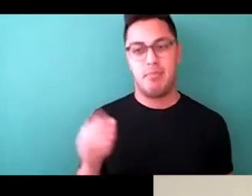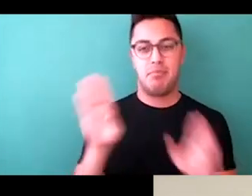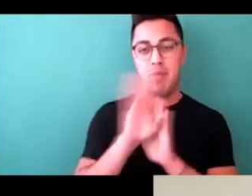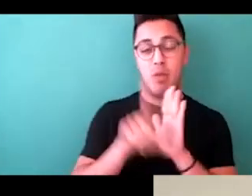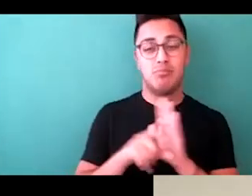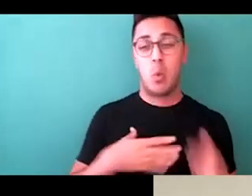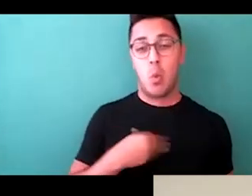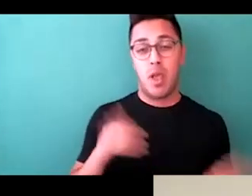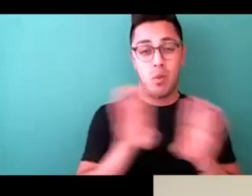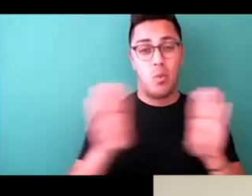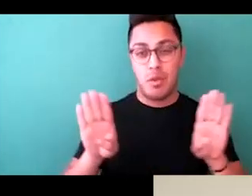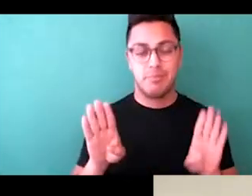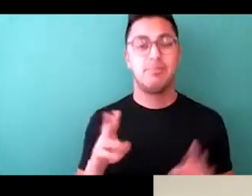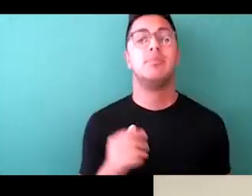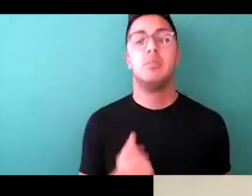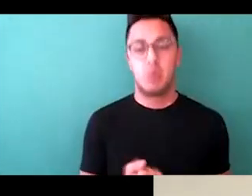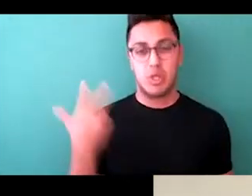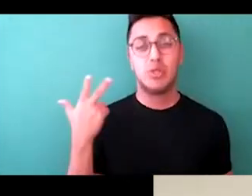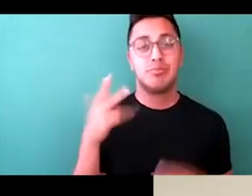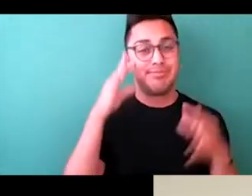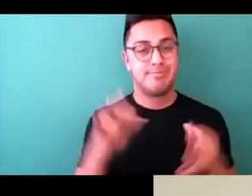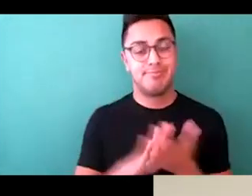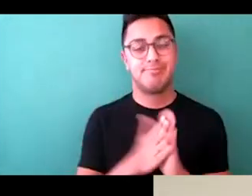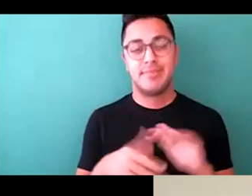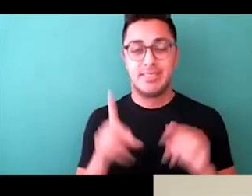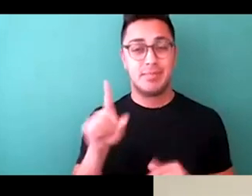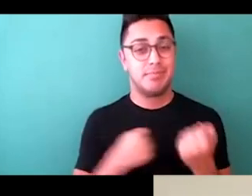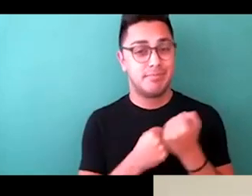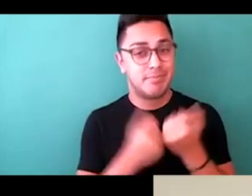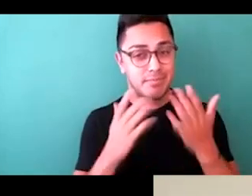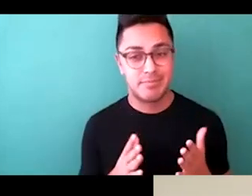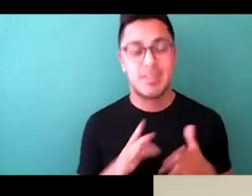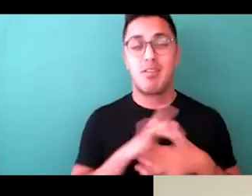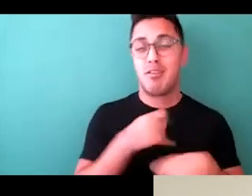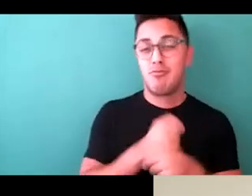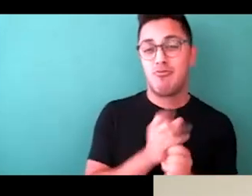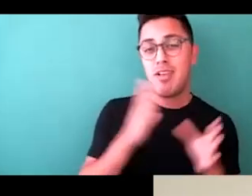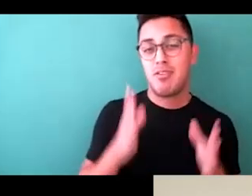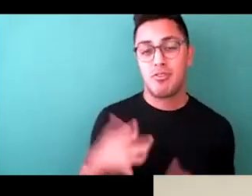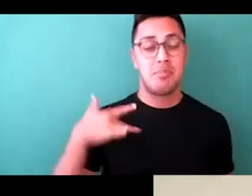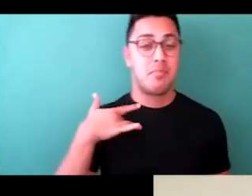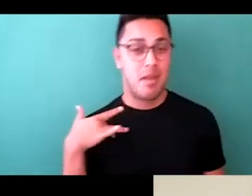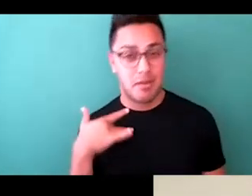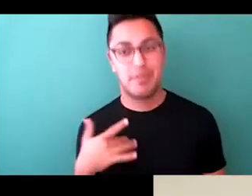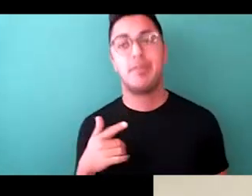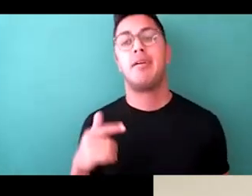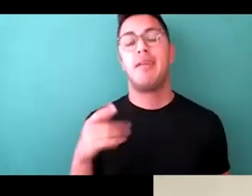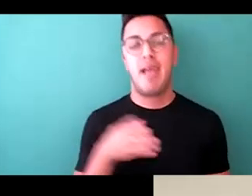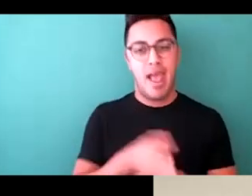years ago, I decided to become a disability activist, content creator, and model after exiting a fashion PR